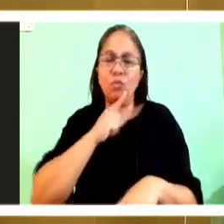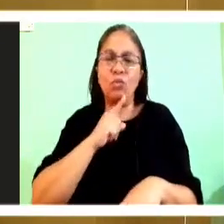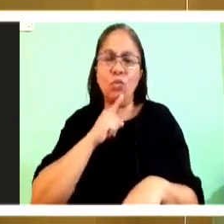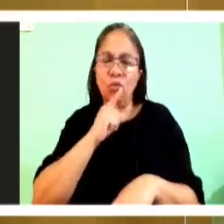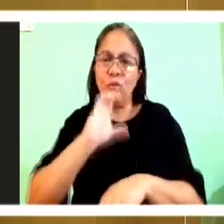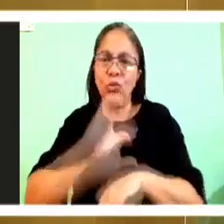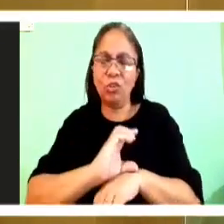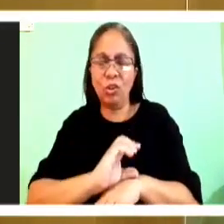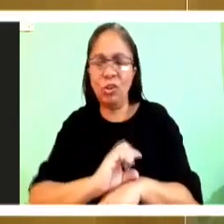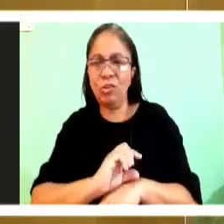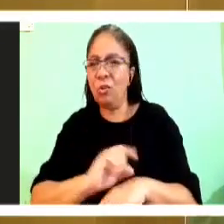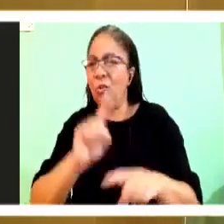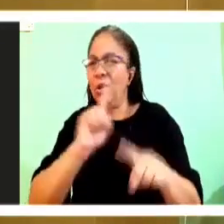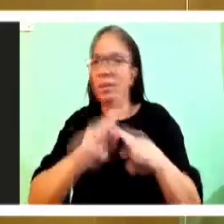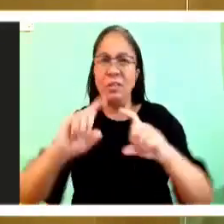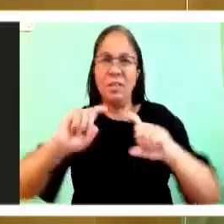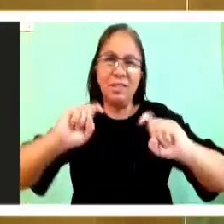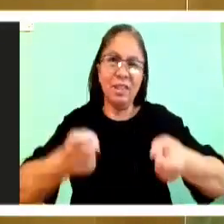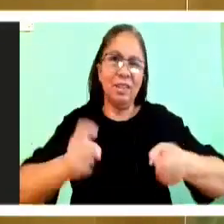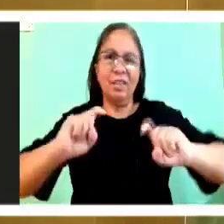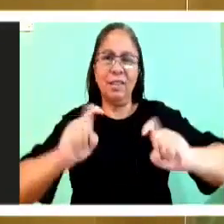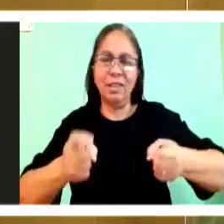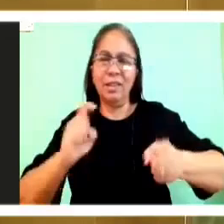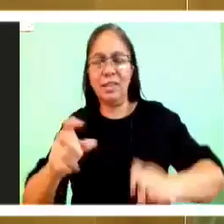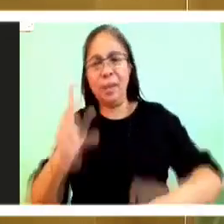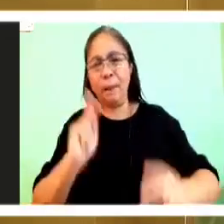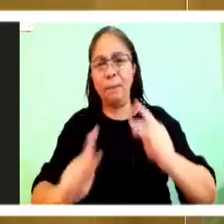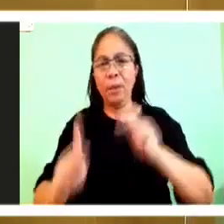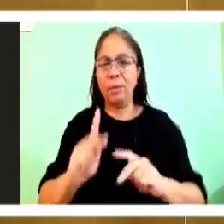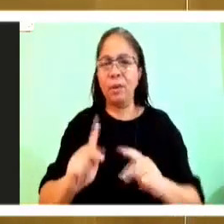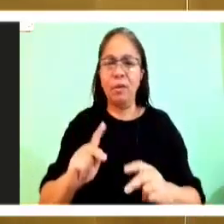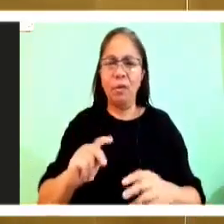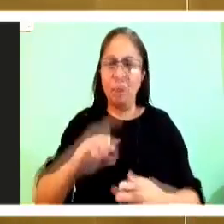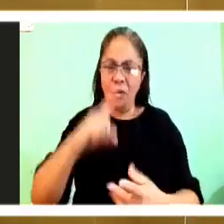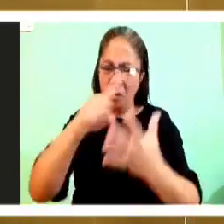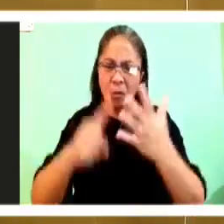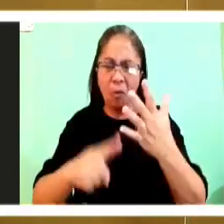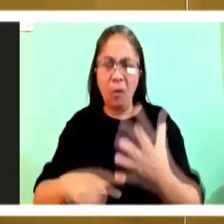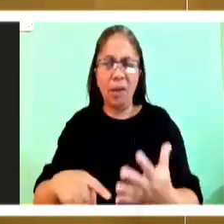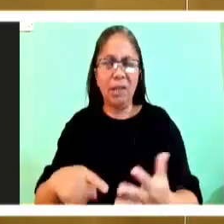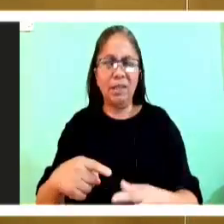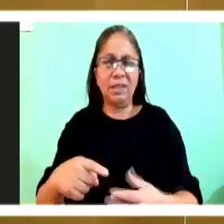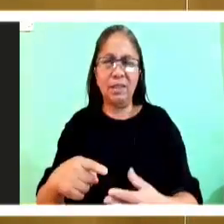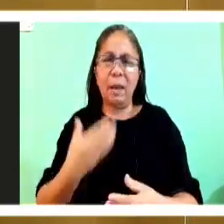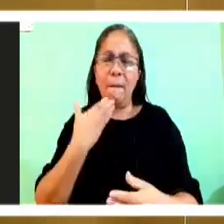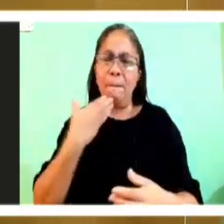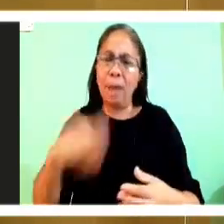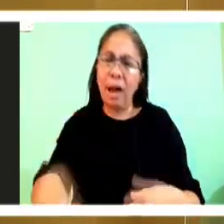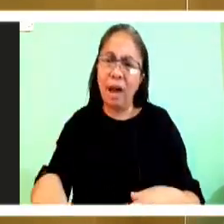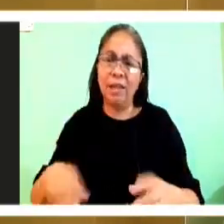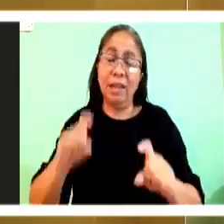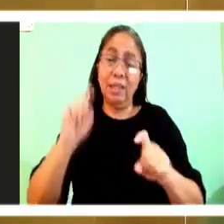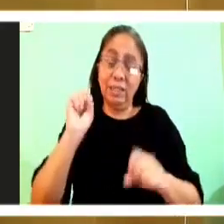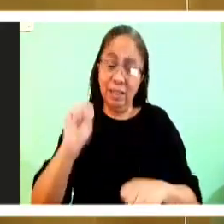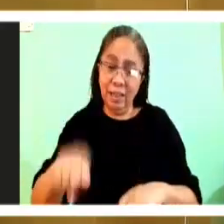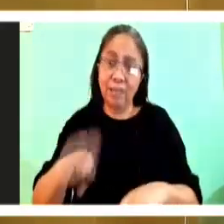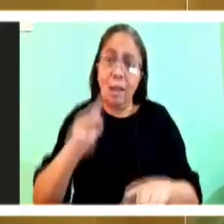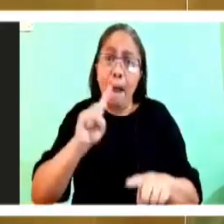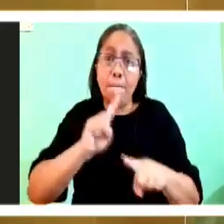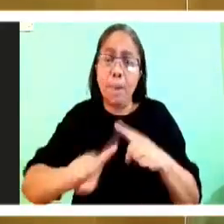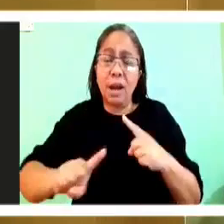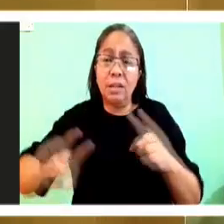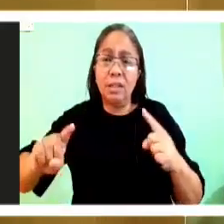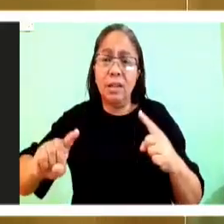of our people. Those are terrible, terrible, terrible. But the greatest challenge we have is